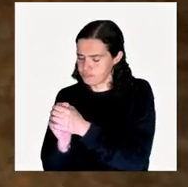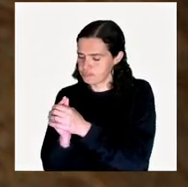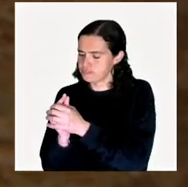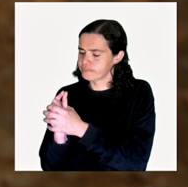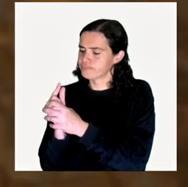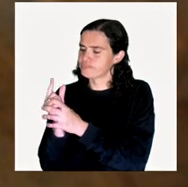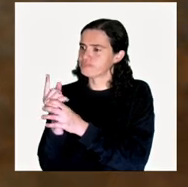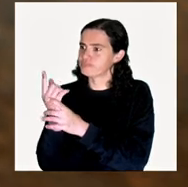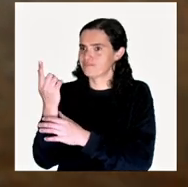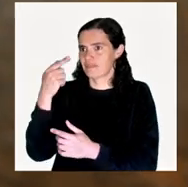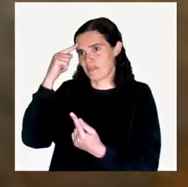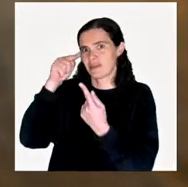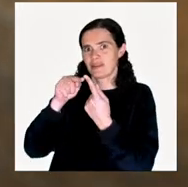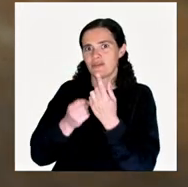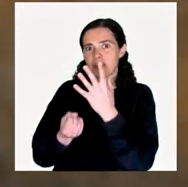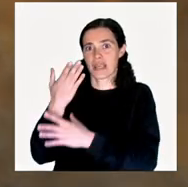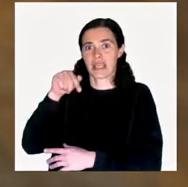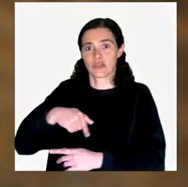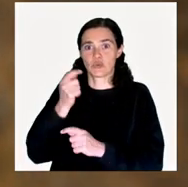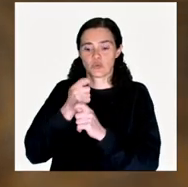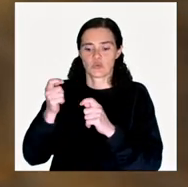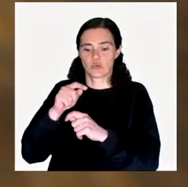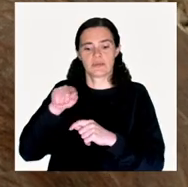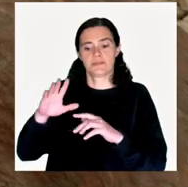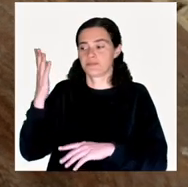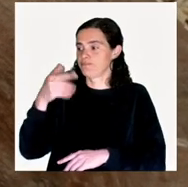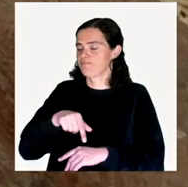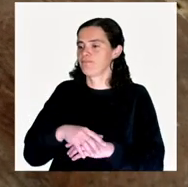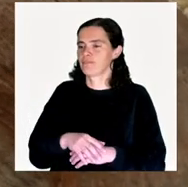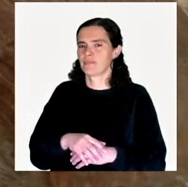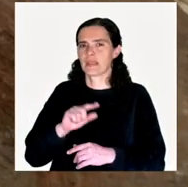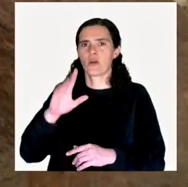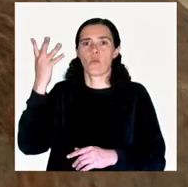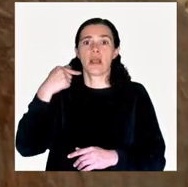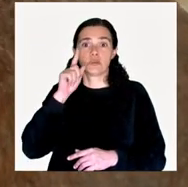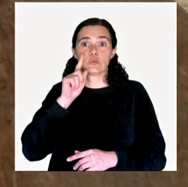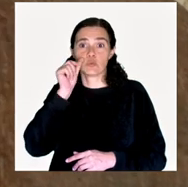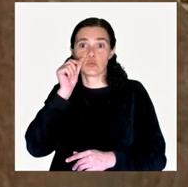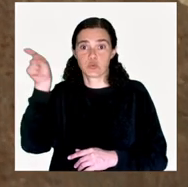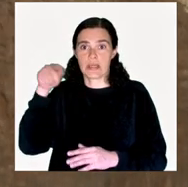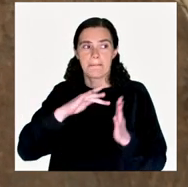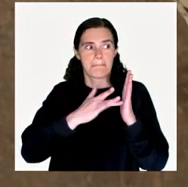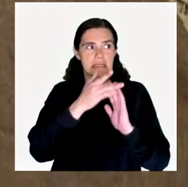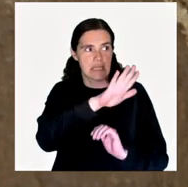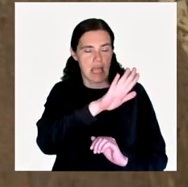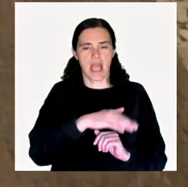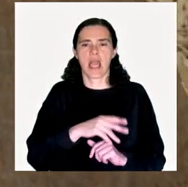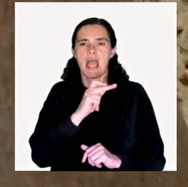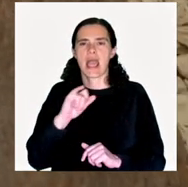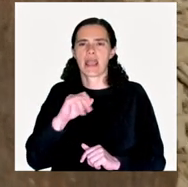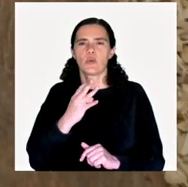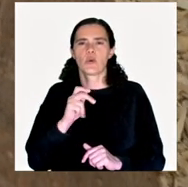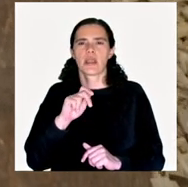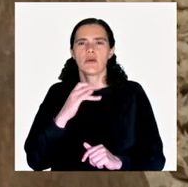gesture to create this sculpture. As he was in Brazil, Ai